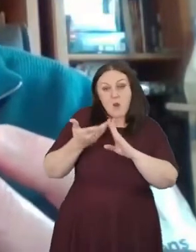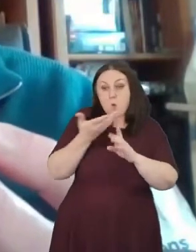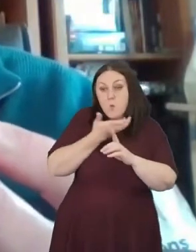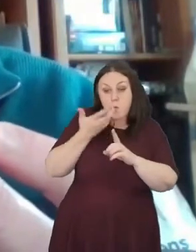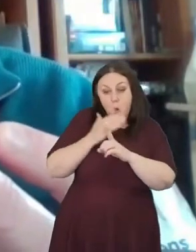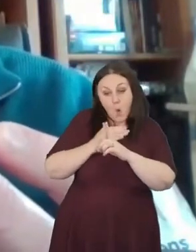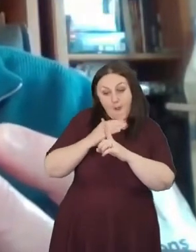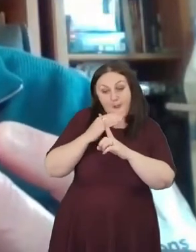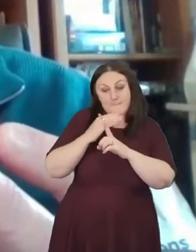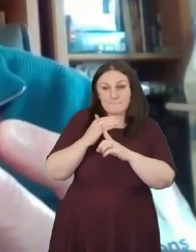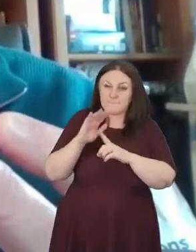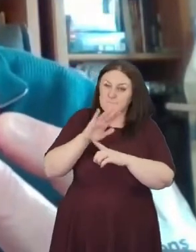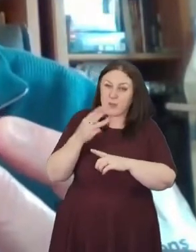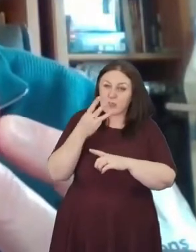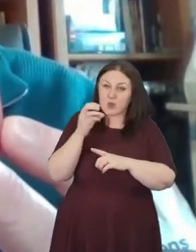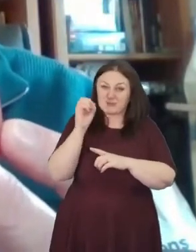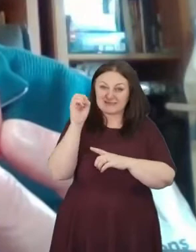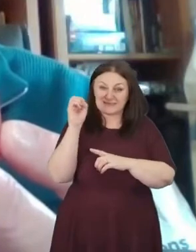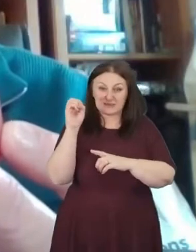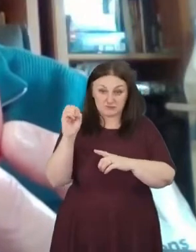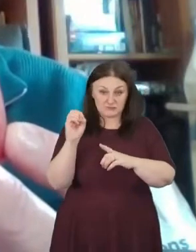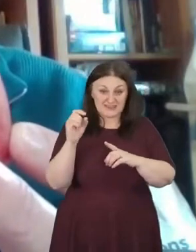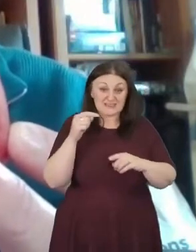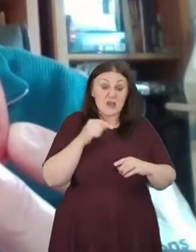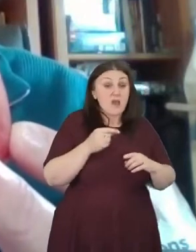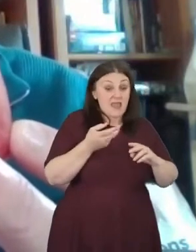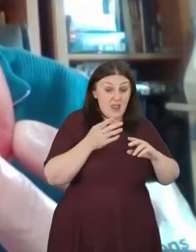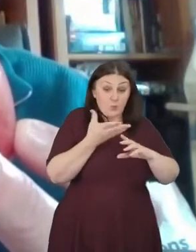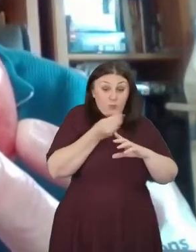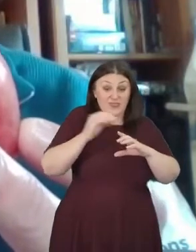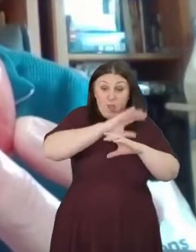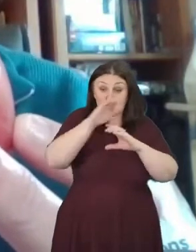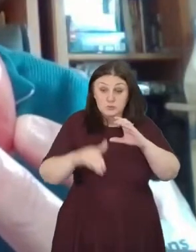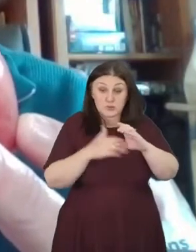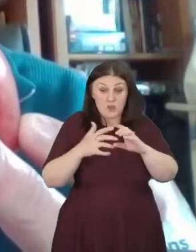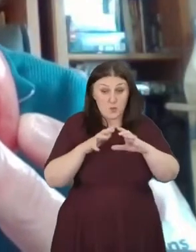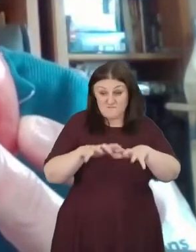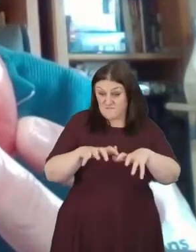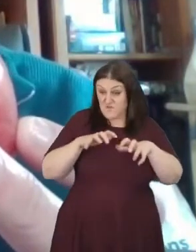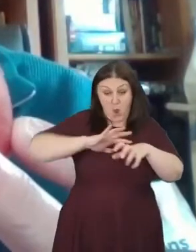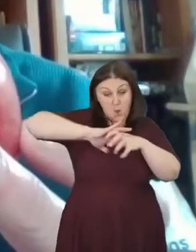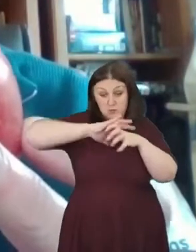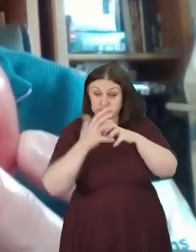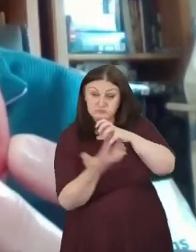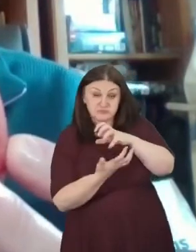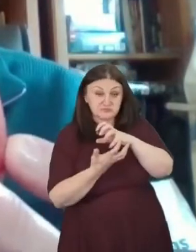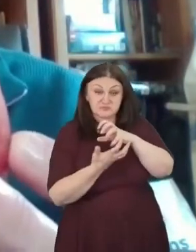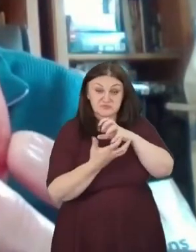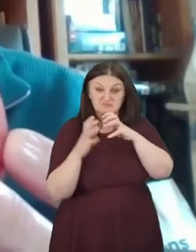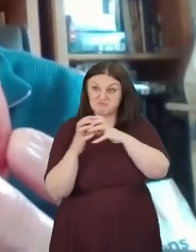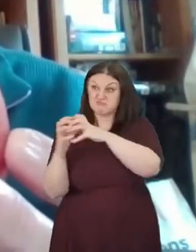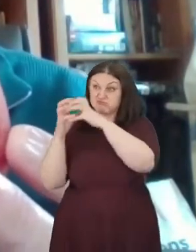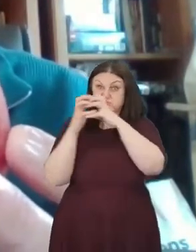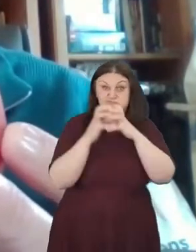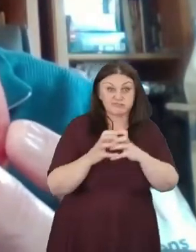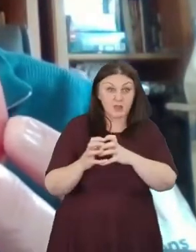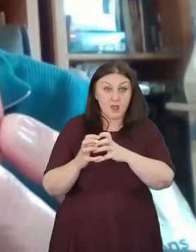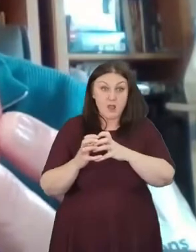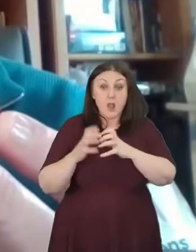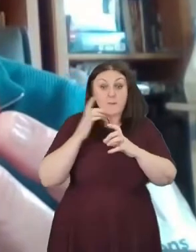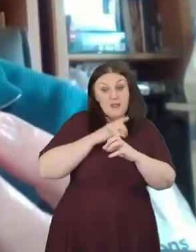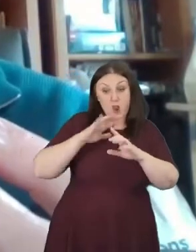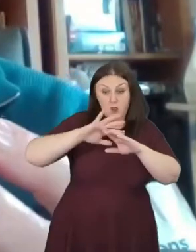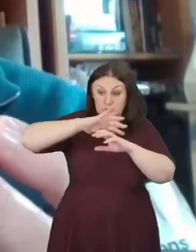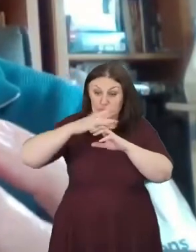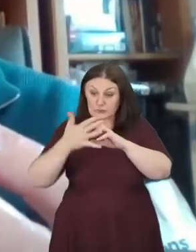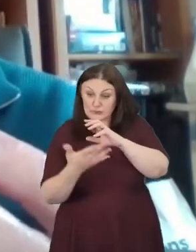from what would be a frozen snowball in space to a world of water and a place teeming with life on land